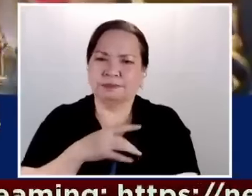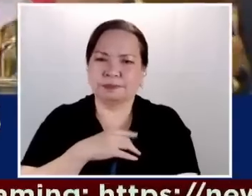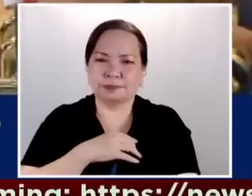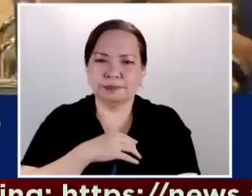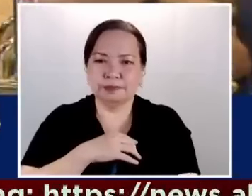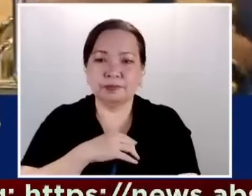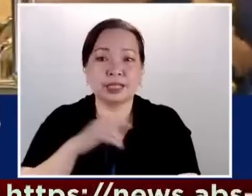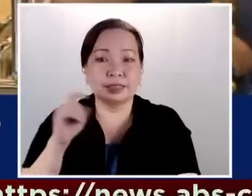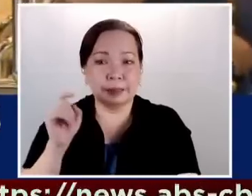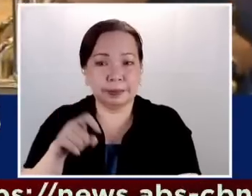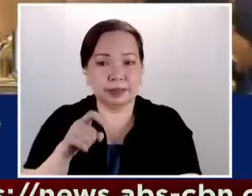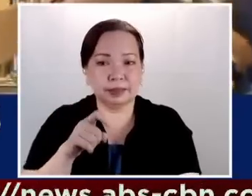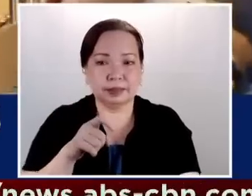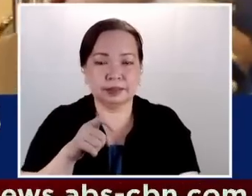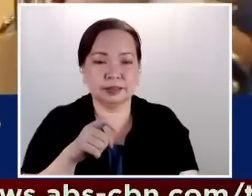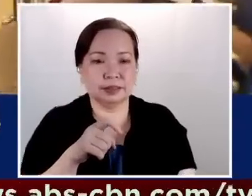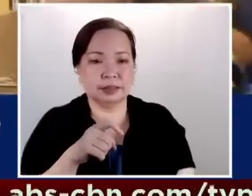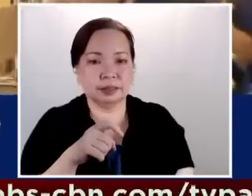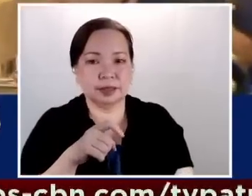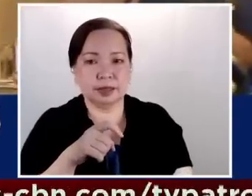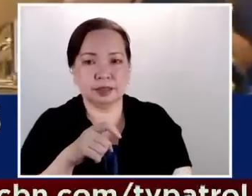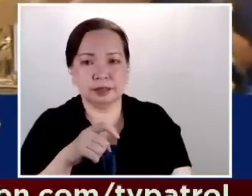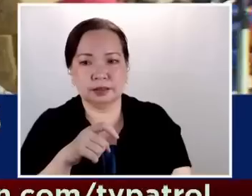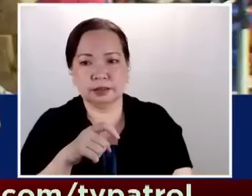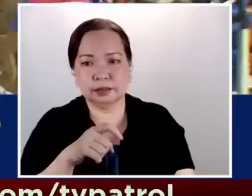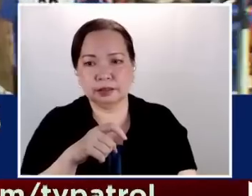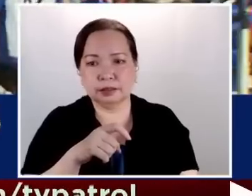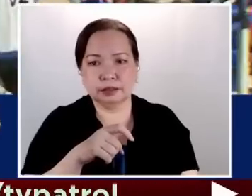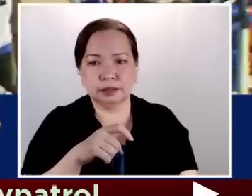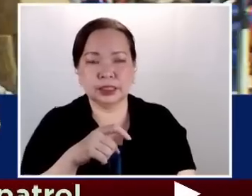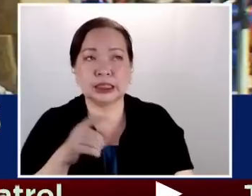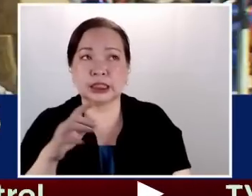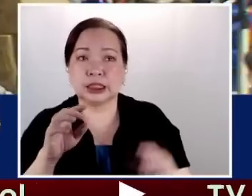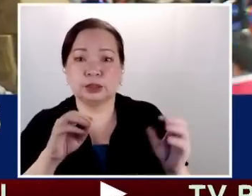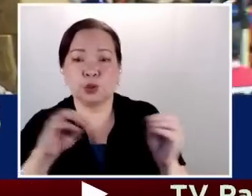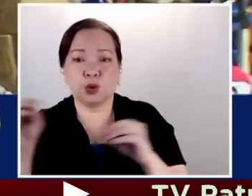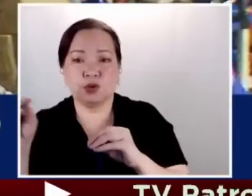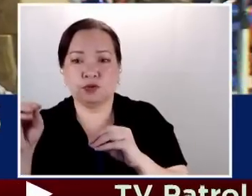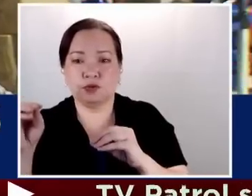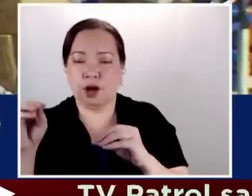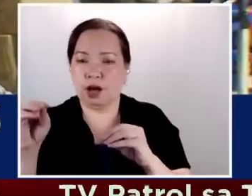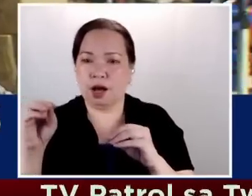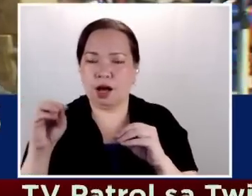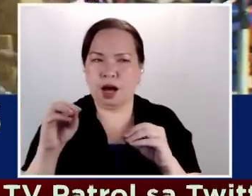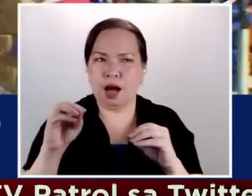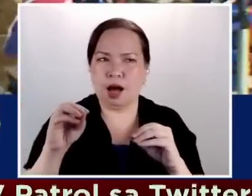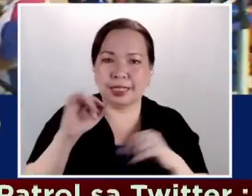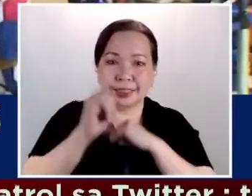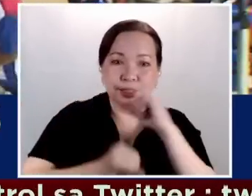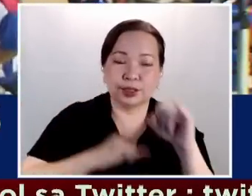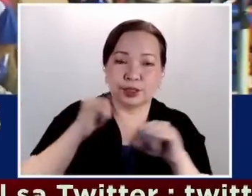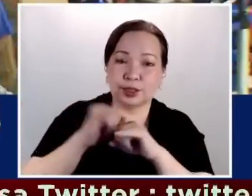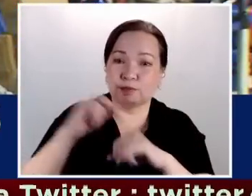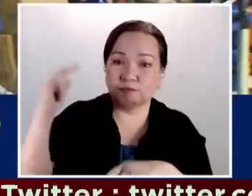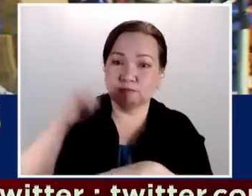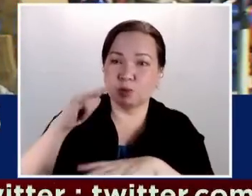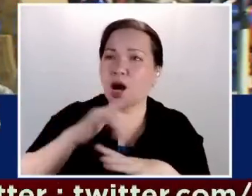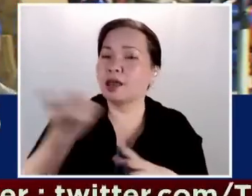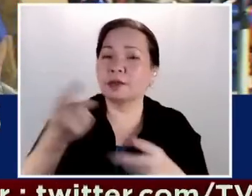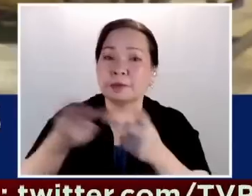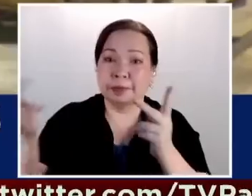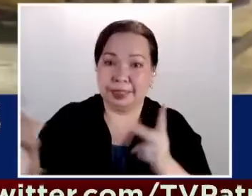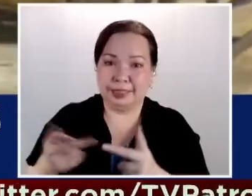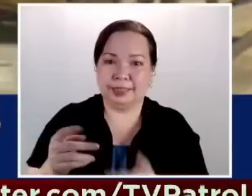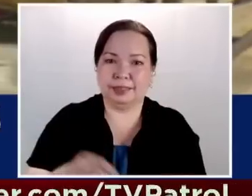should transfer the international airport to another location. Expansion in terms